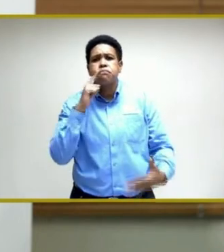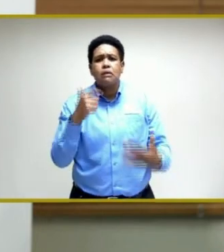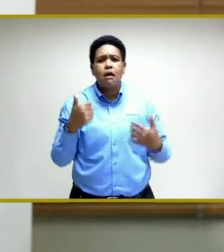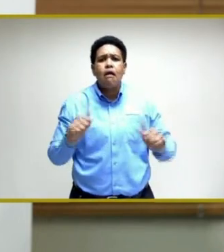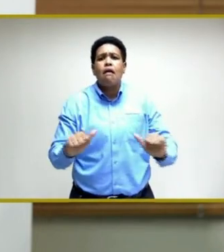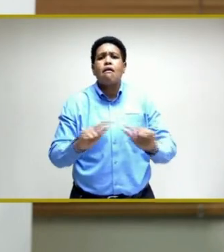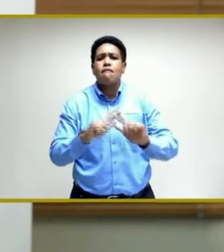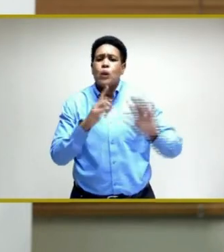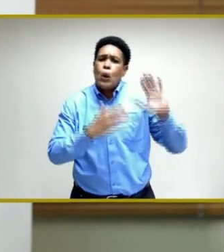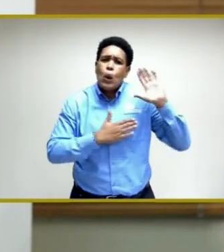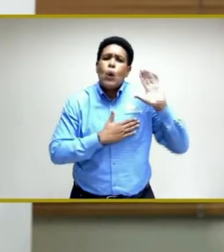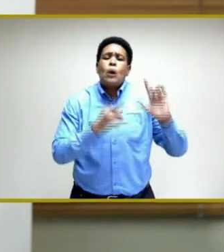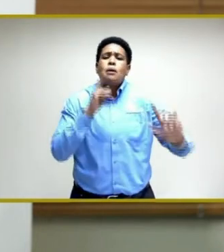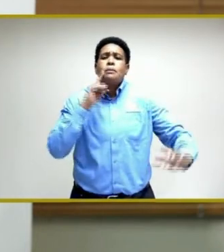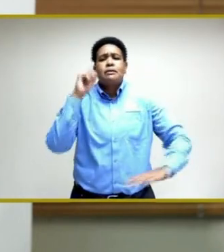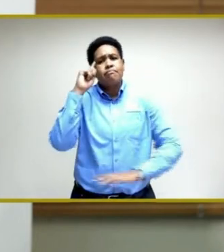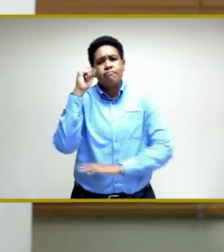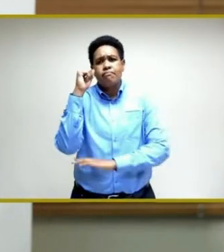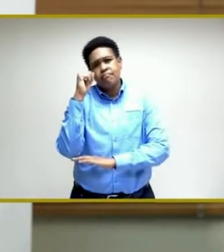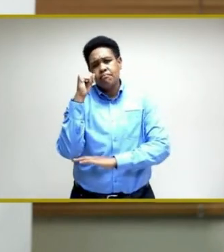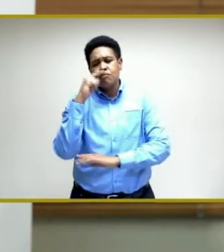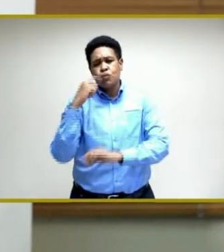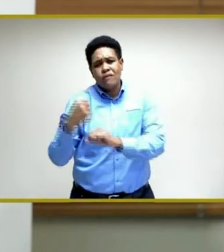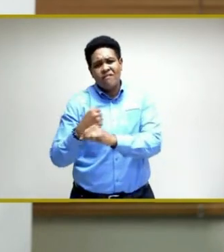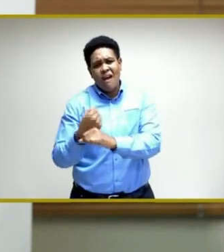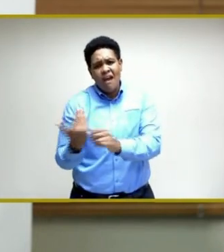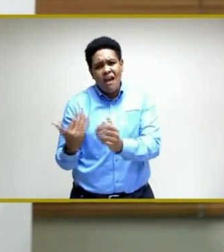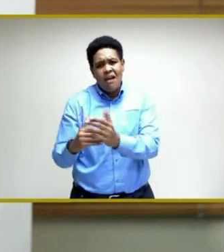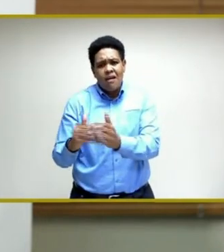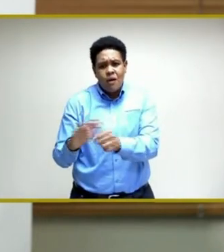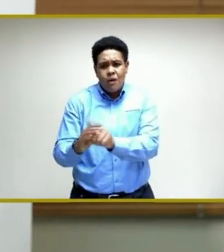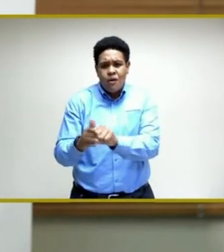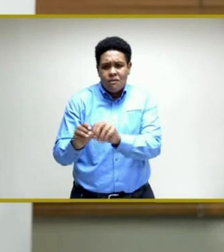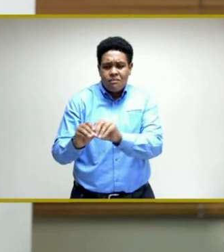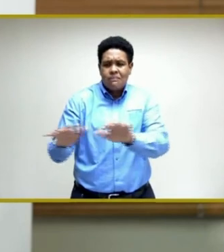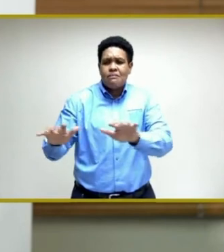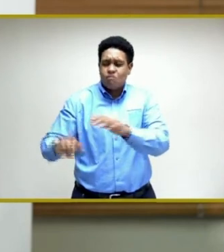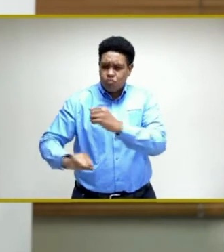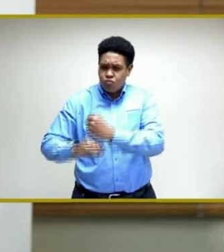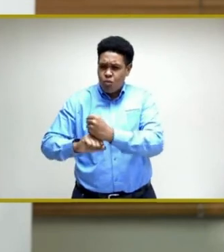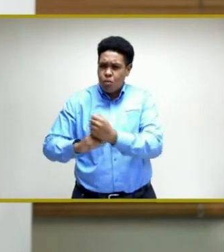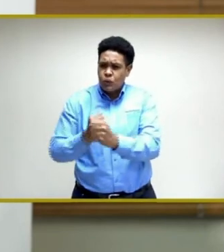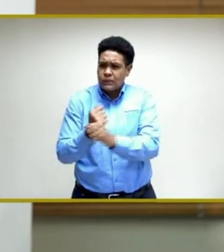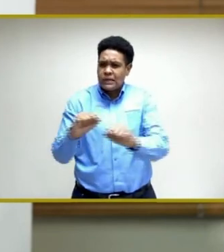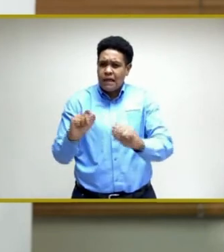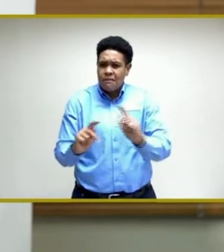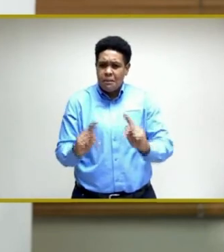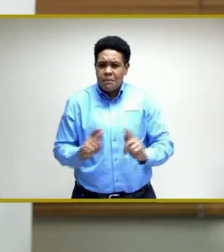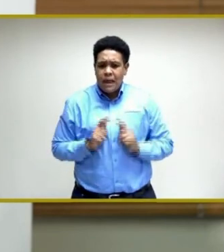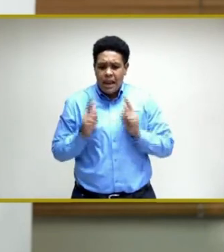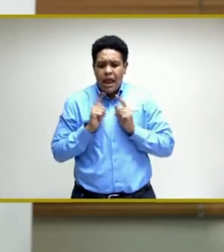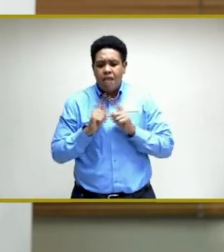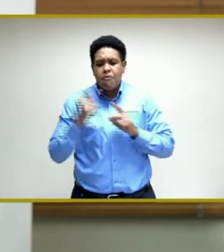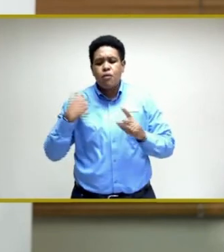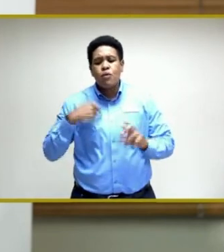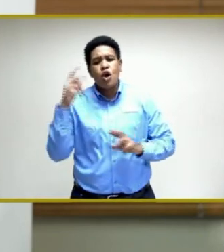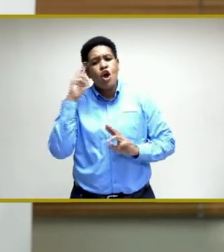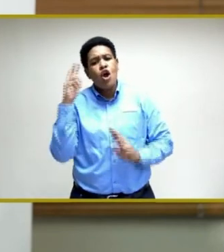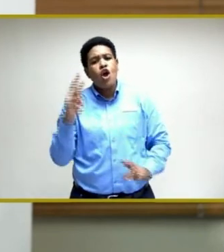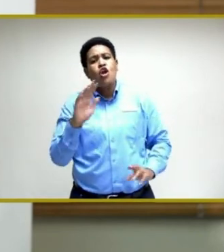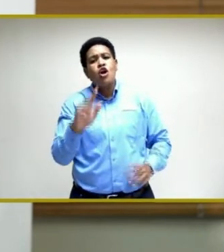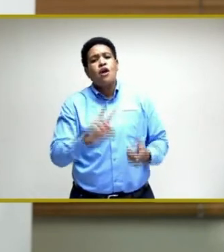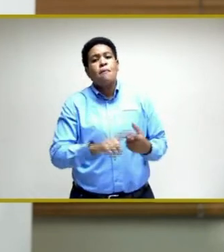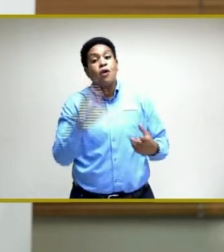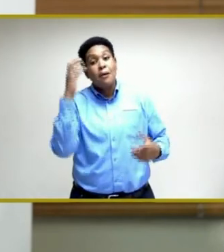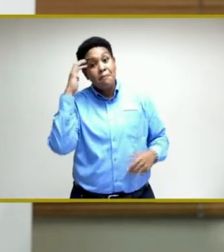dedication to fighting COVID, to saving lives, and we honor her and her memory